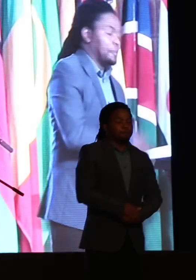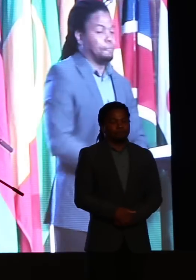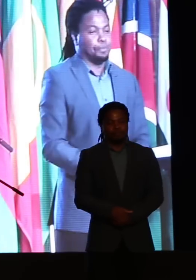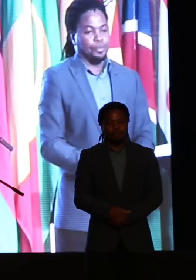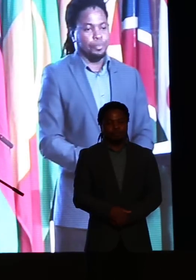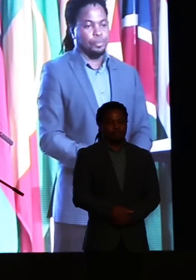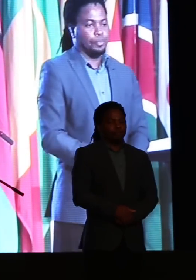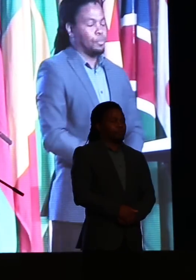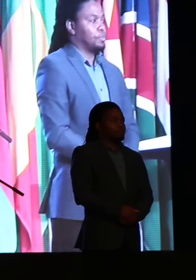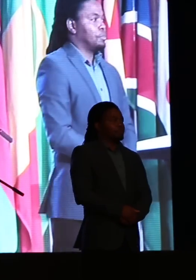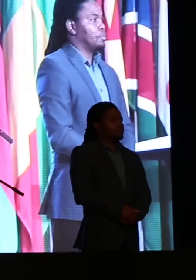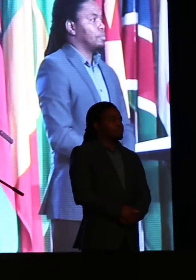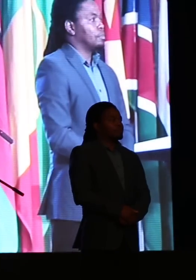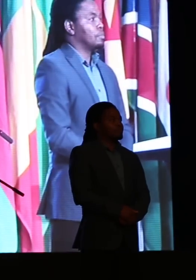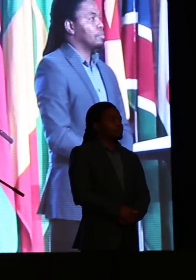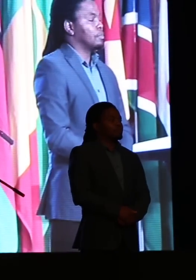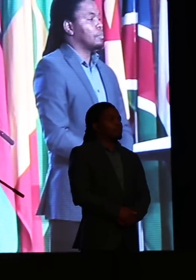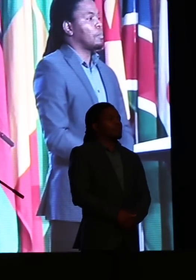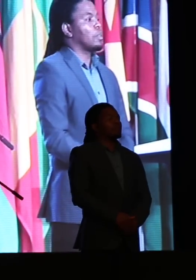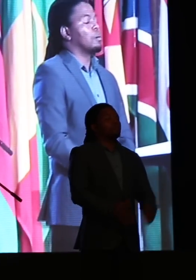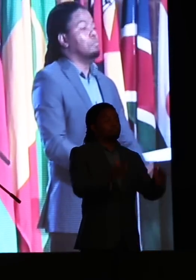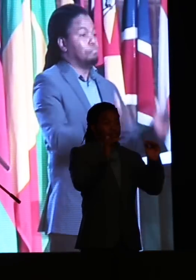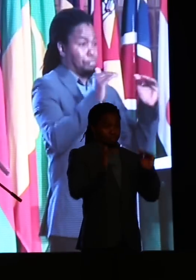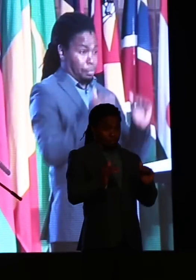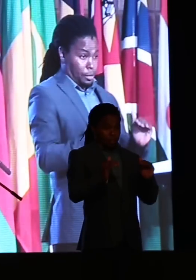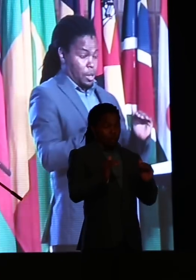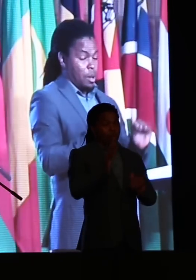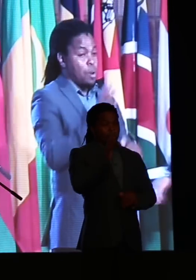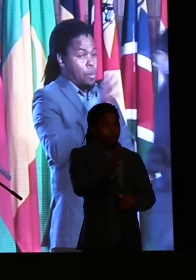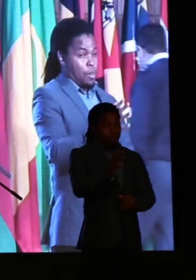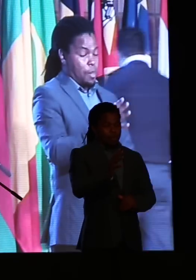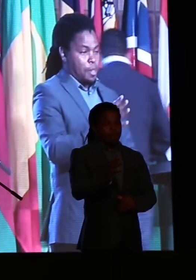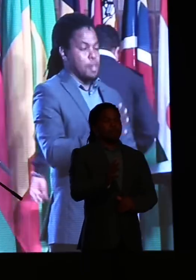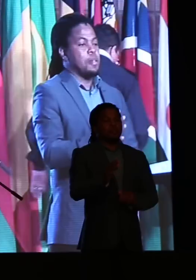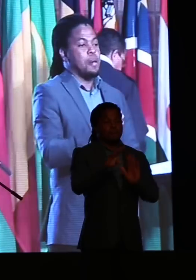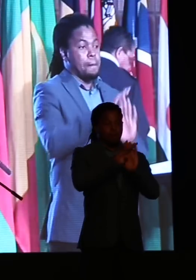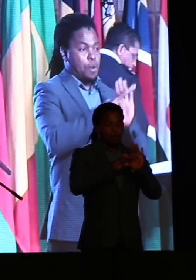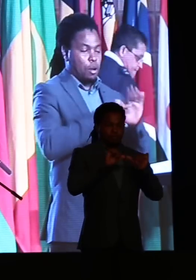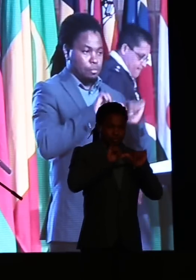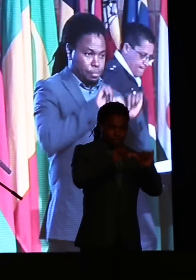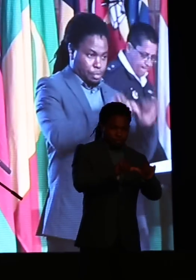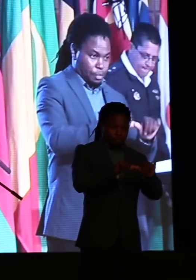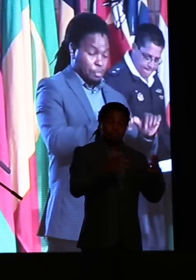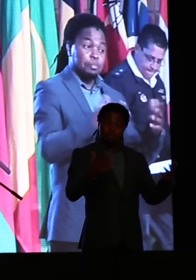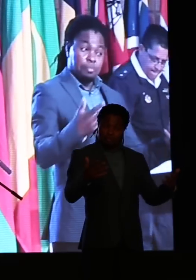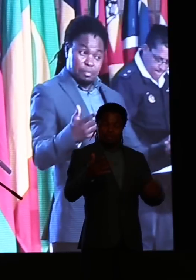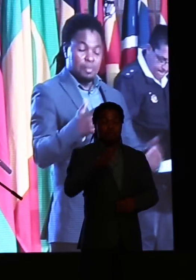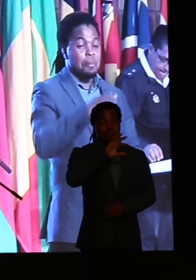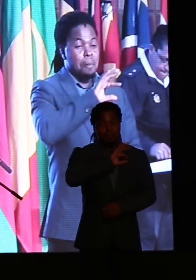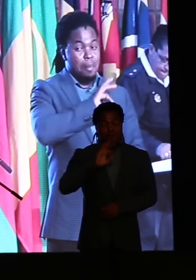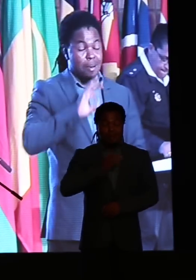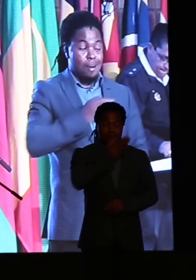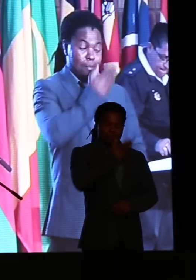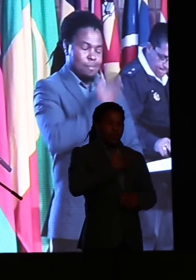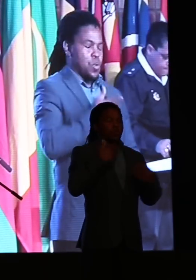move forward with our program and indeed the mayor is correct